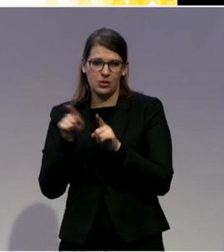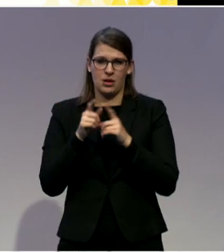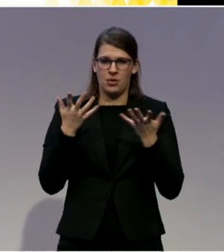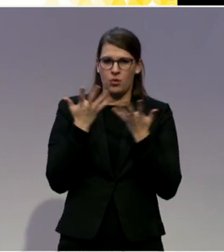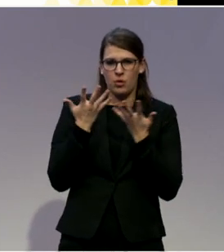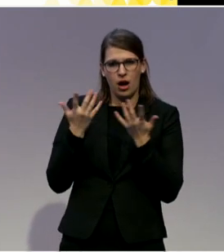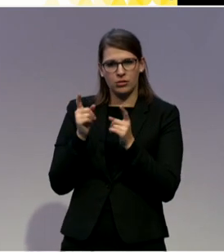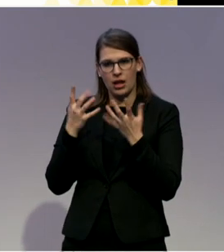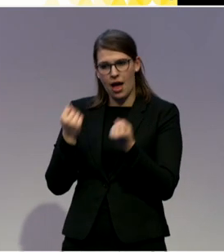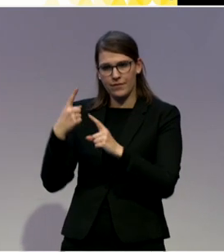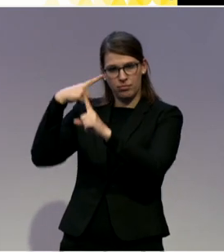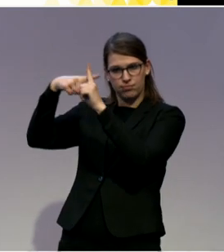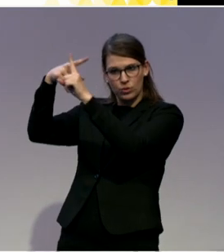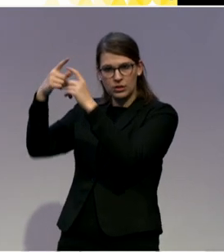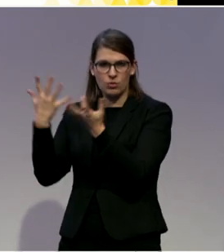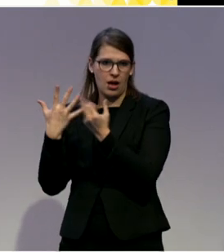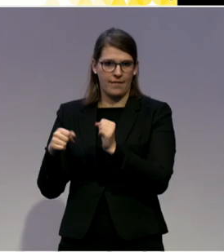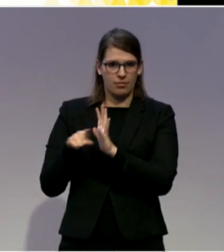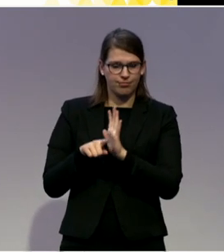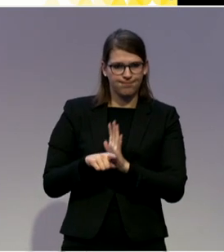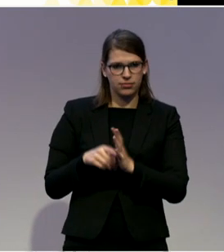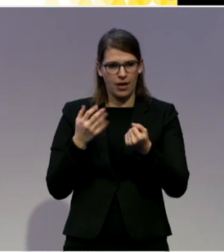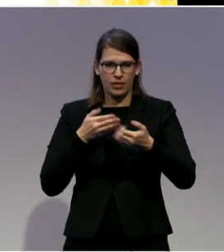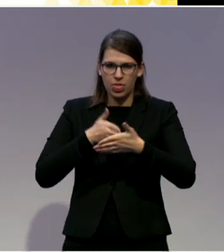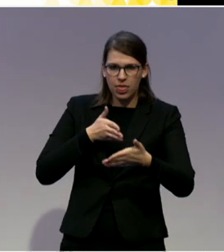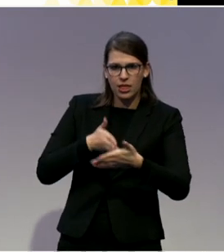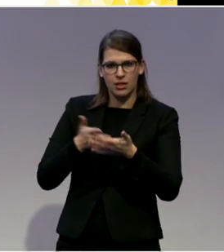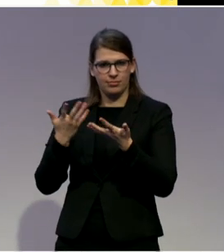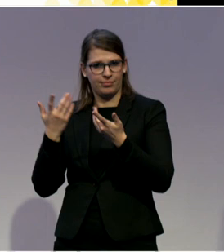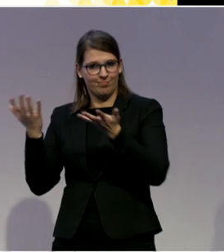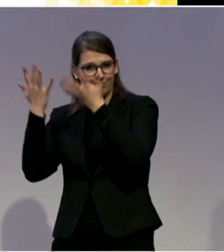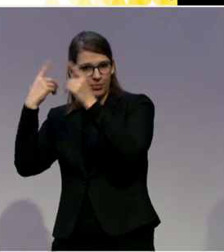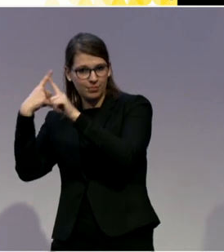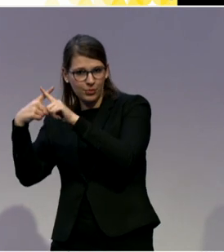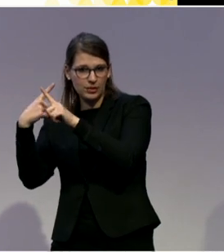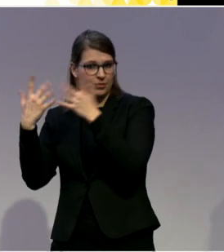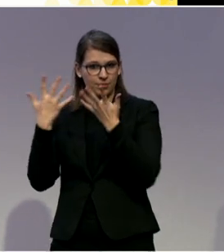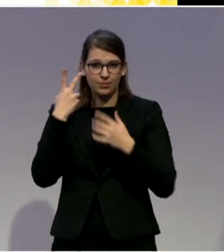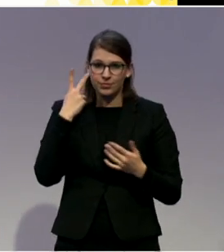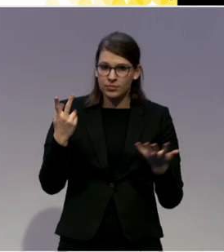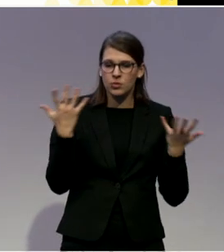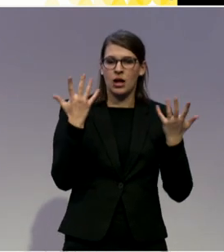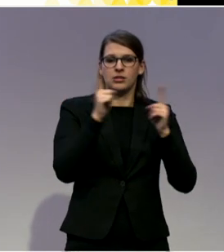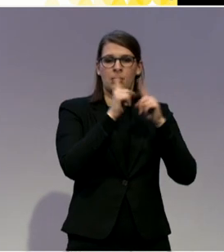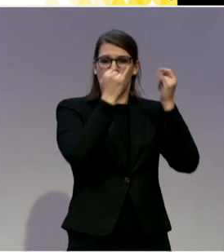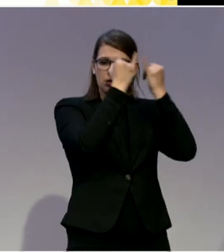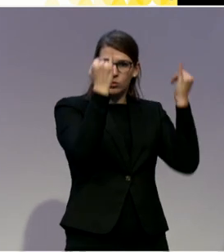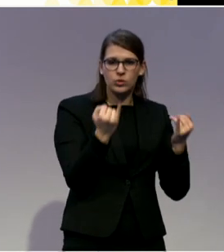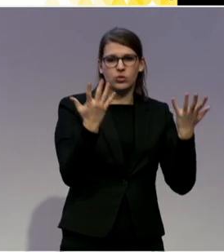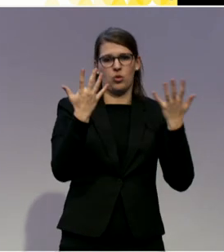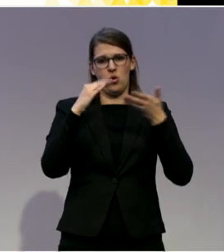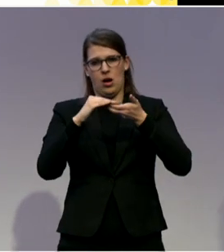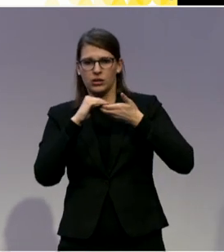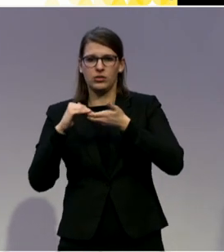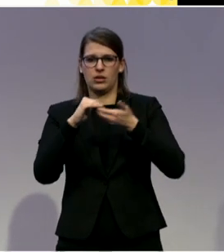between policy and the commitments that governments and other bodies were making and practice on the ground and we wanted to